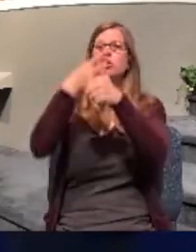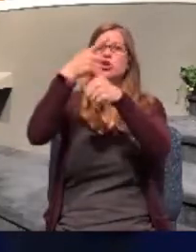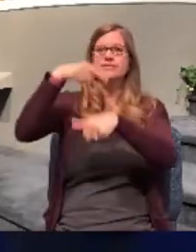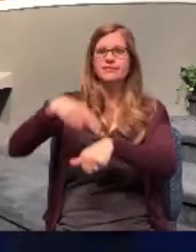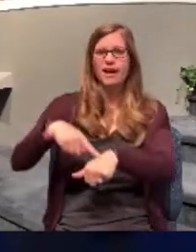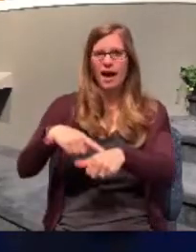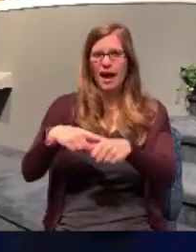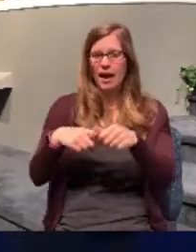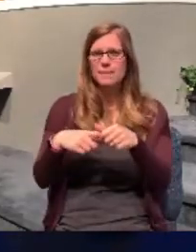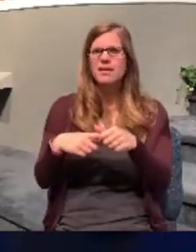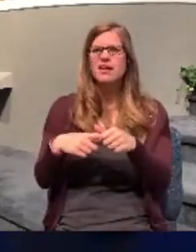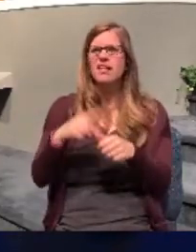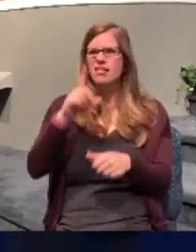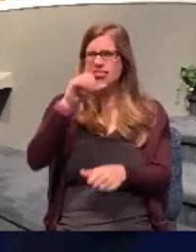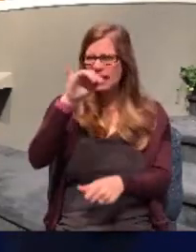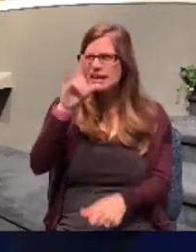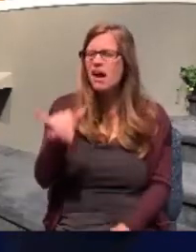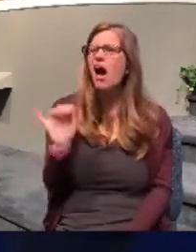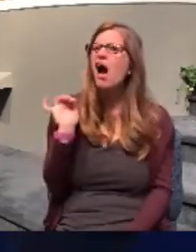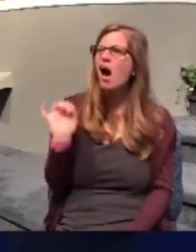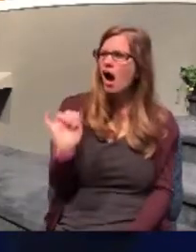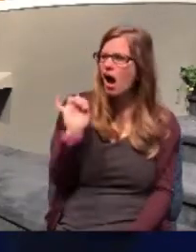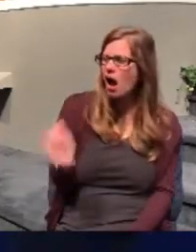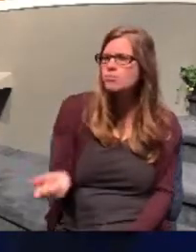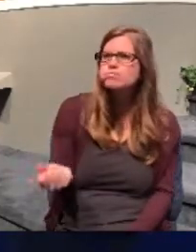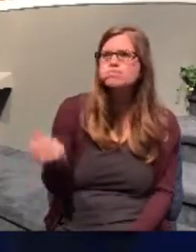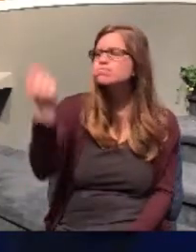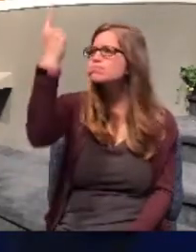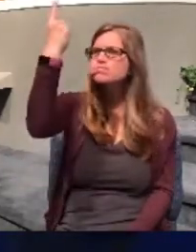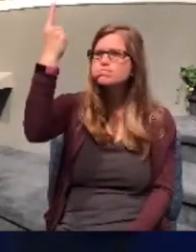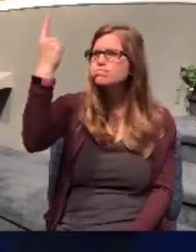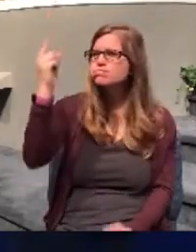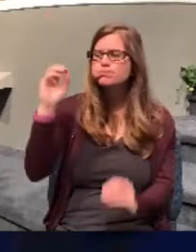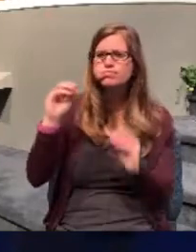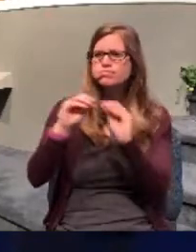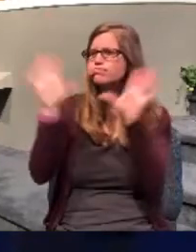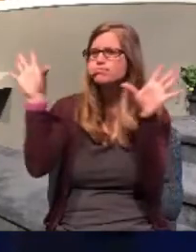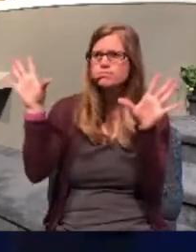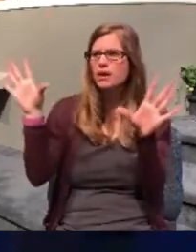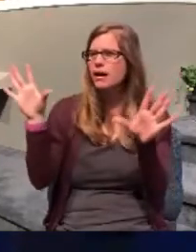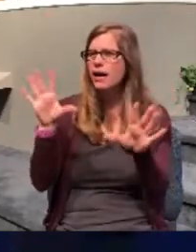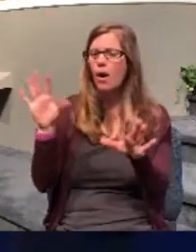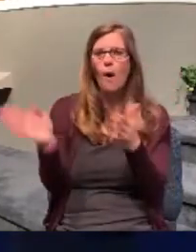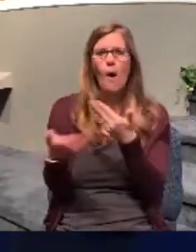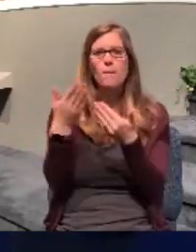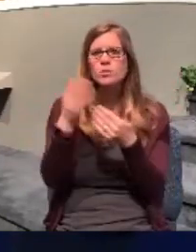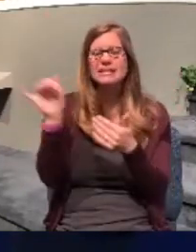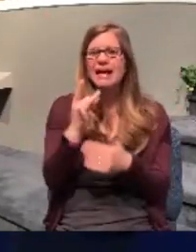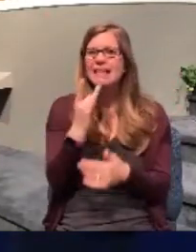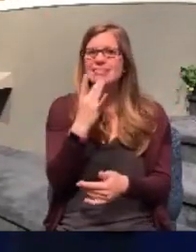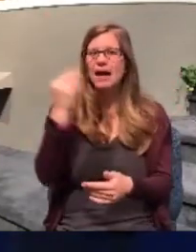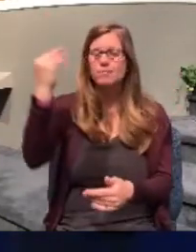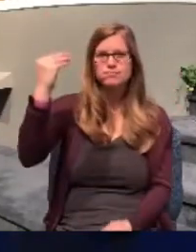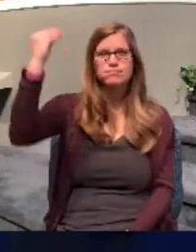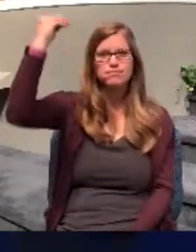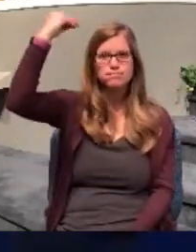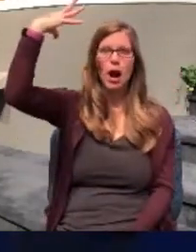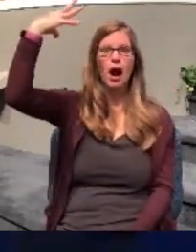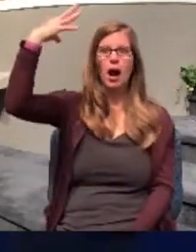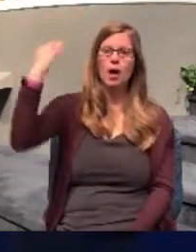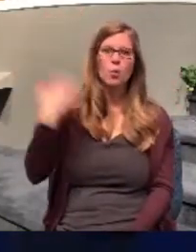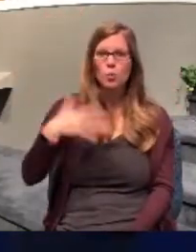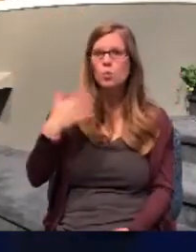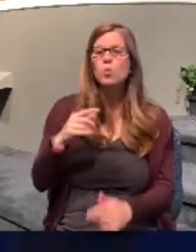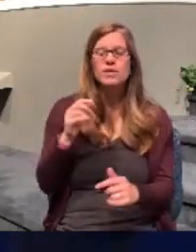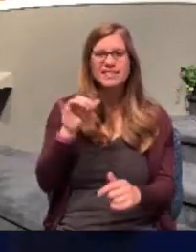it all made sense. It was like somebody hit the switch and the light came on. Yes, there was only